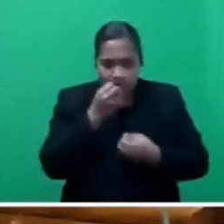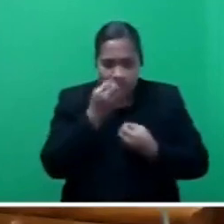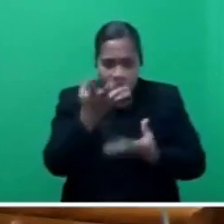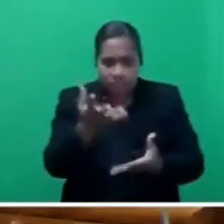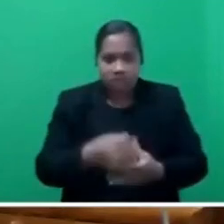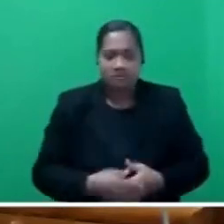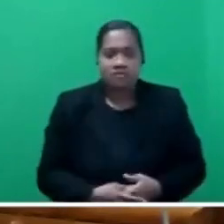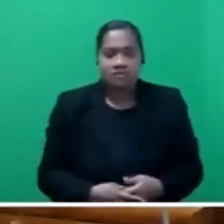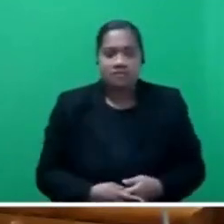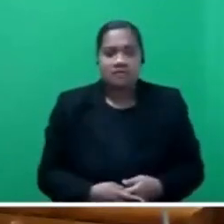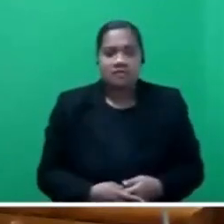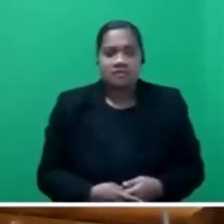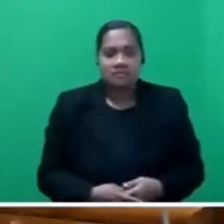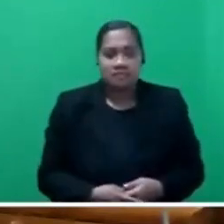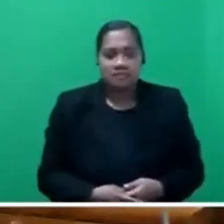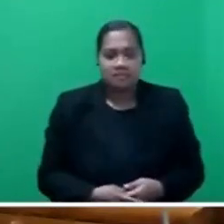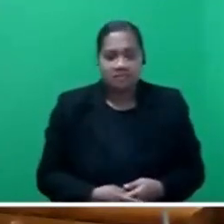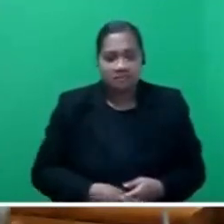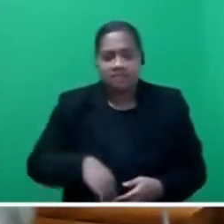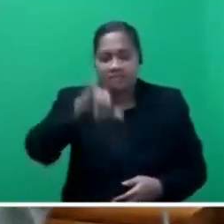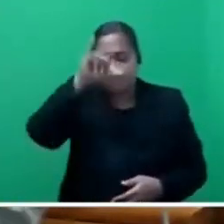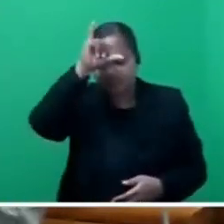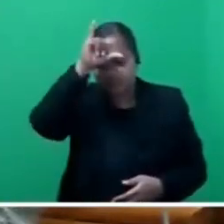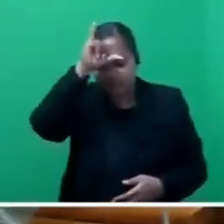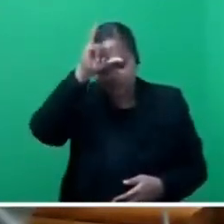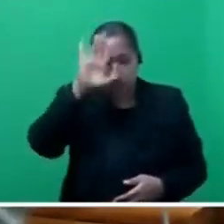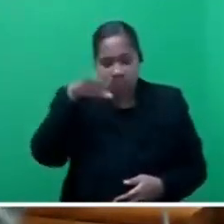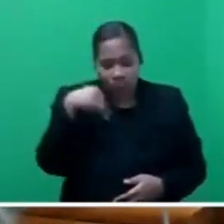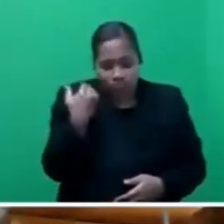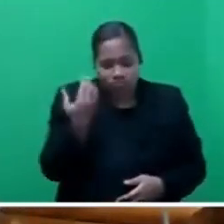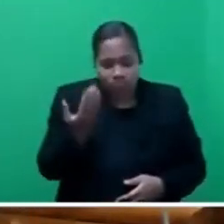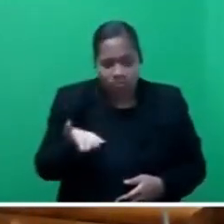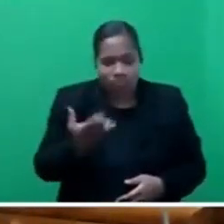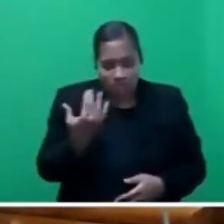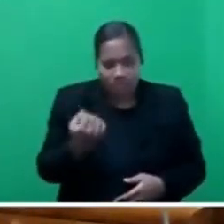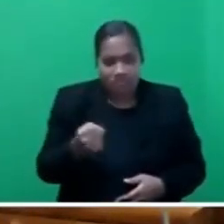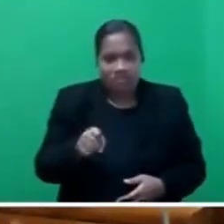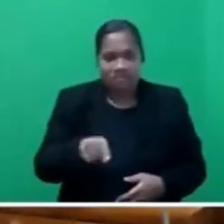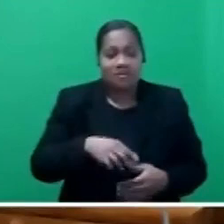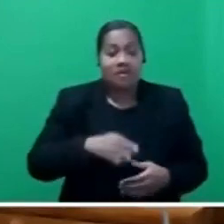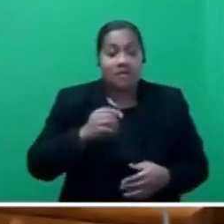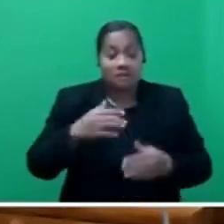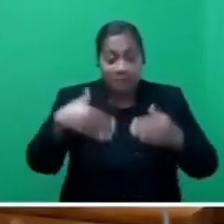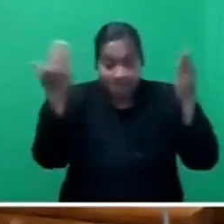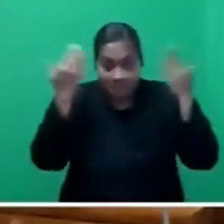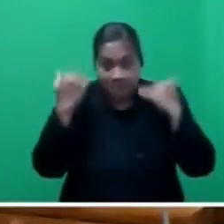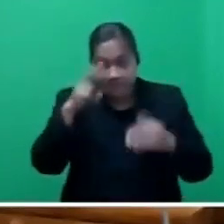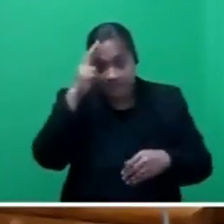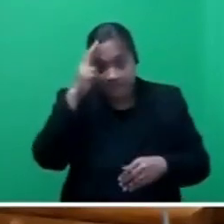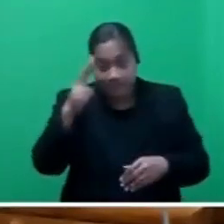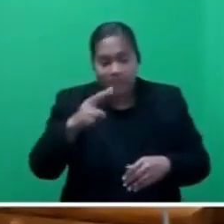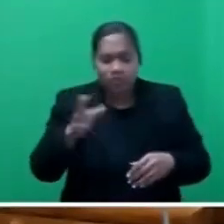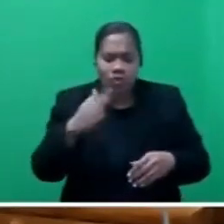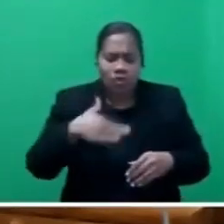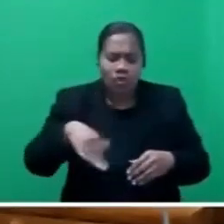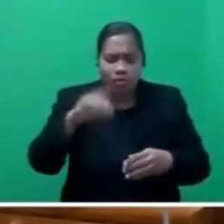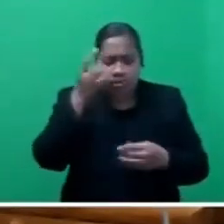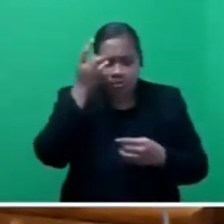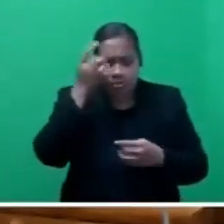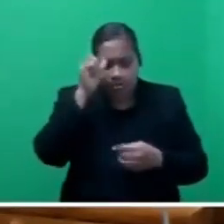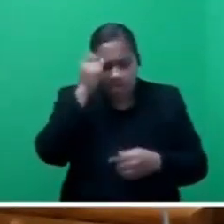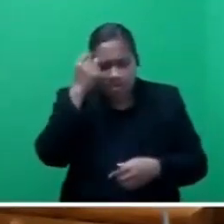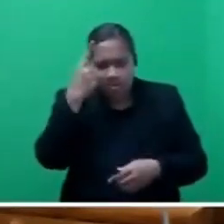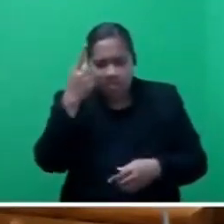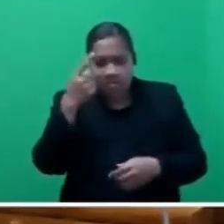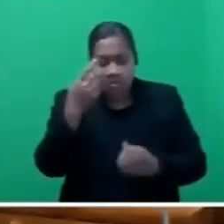Speaker, all understand that a budget is a plan